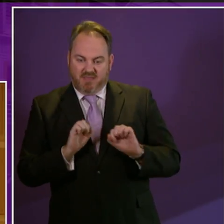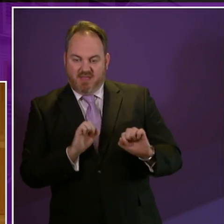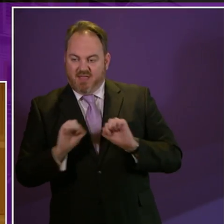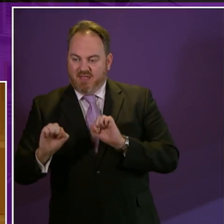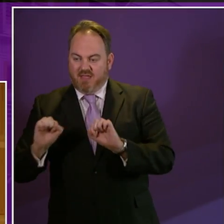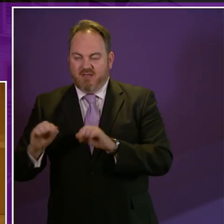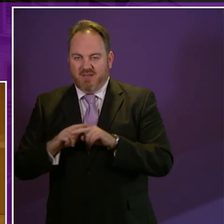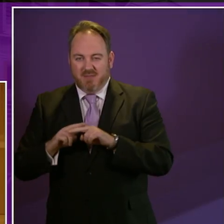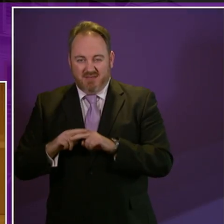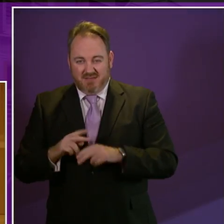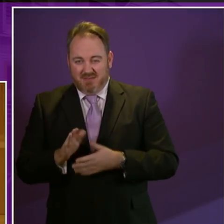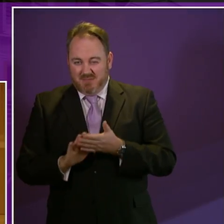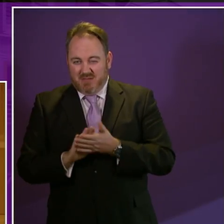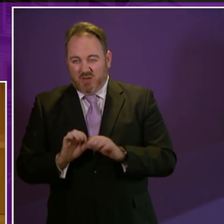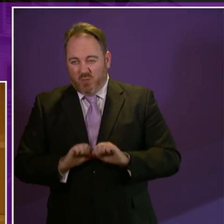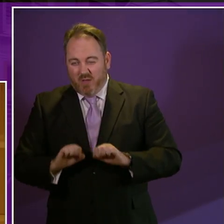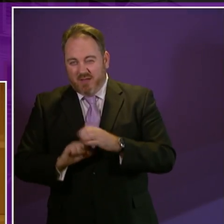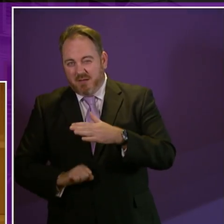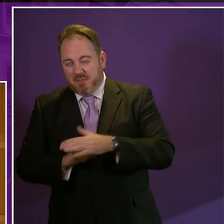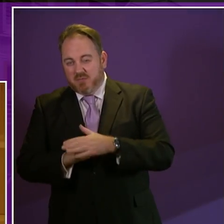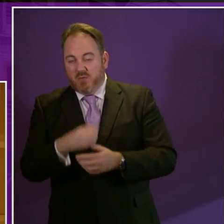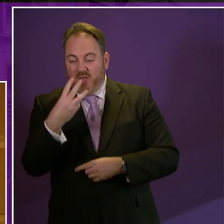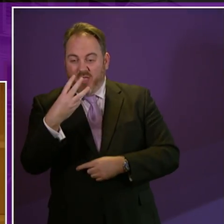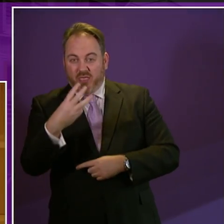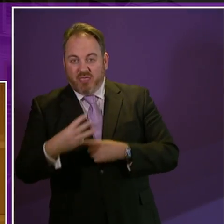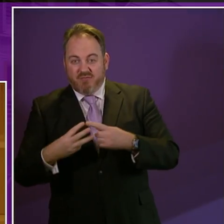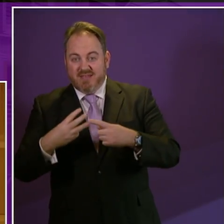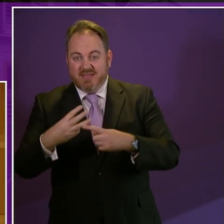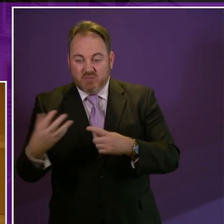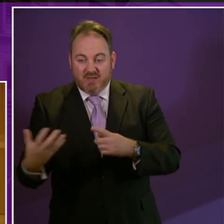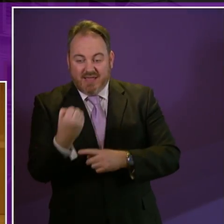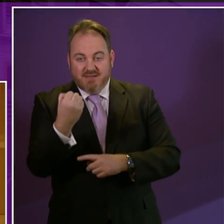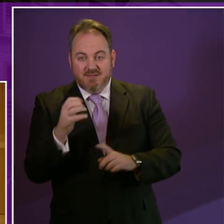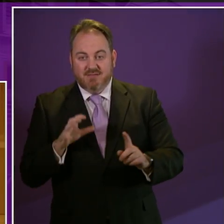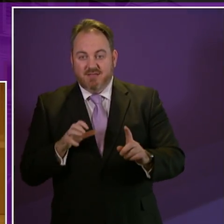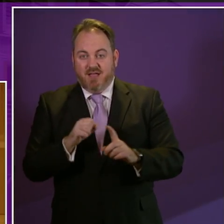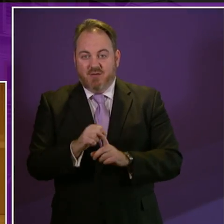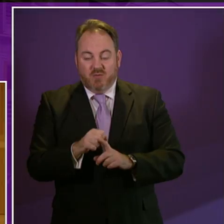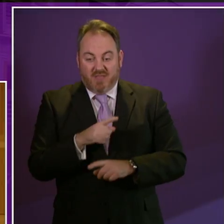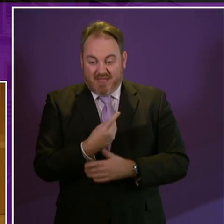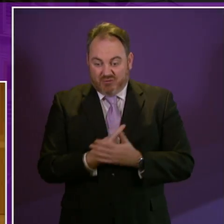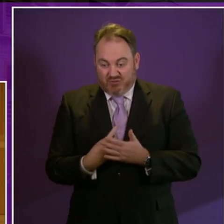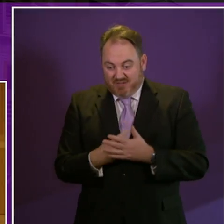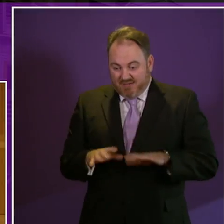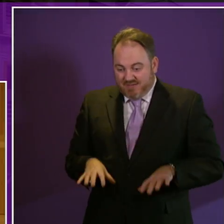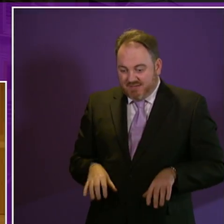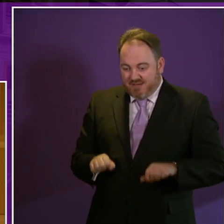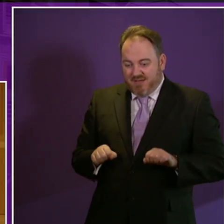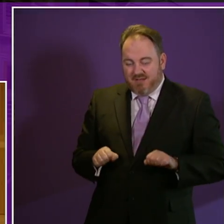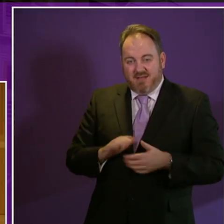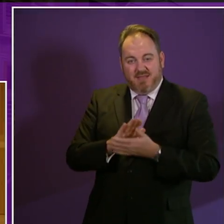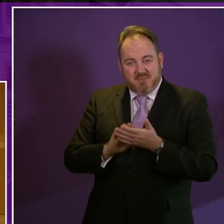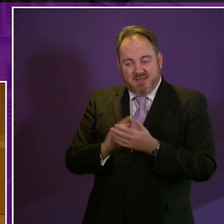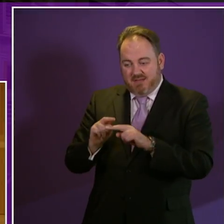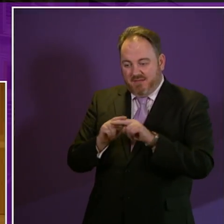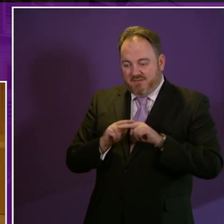year that it can take up to three years to obtain that diagnosis not even getting to the starting line means that we deprive a family and the